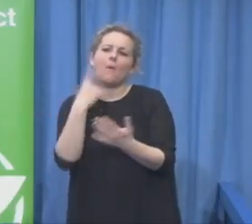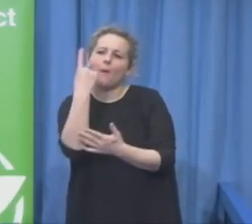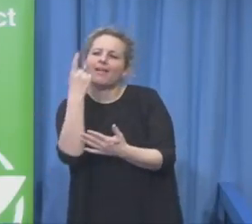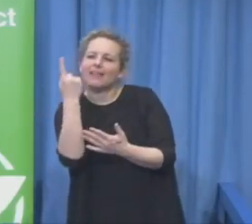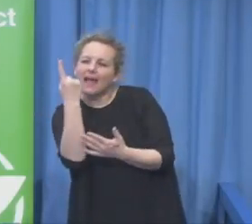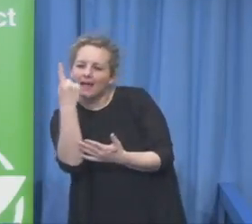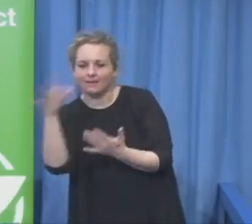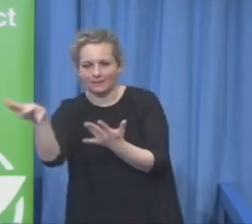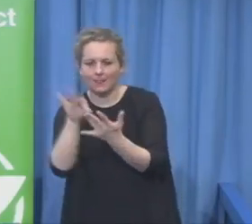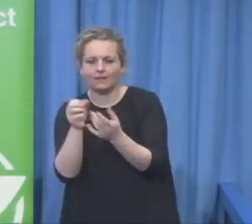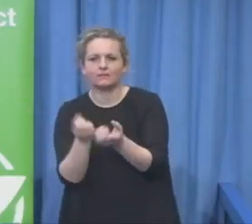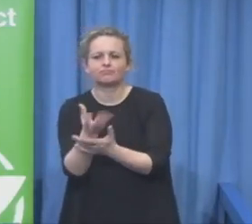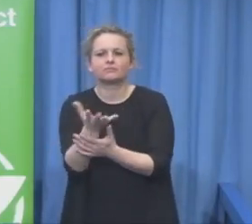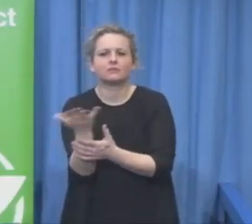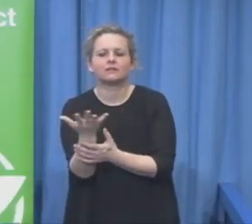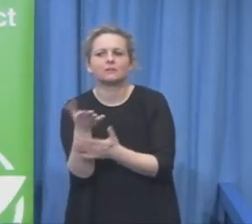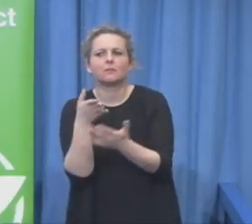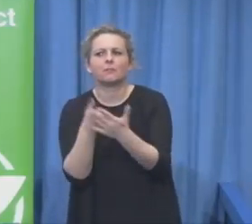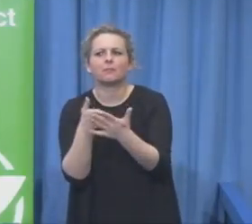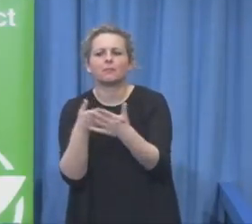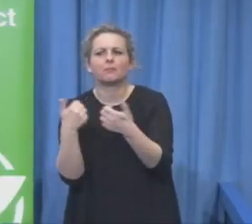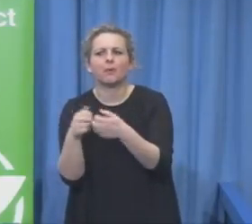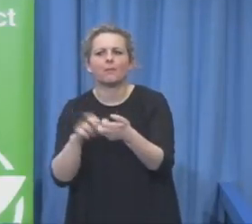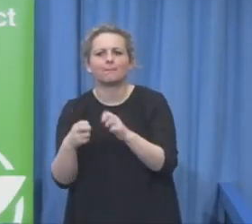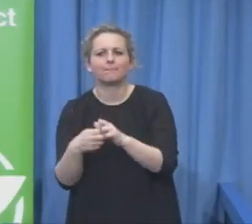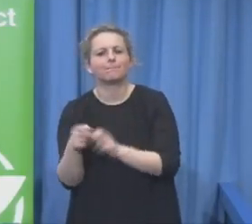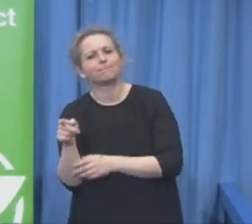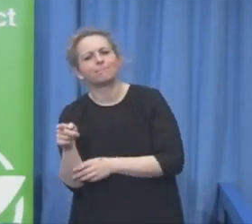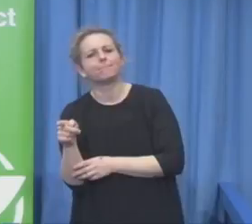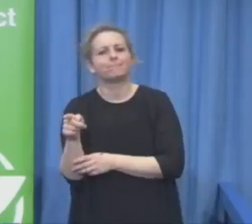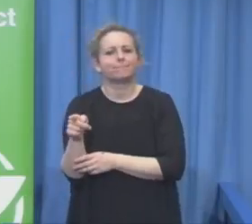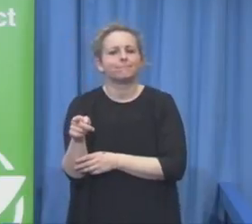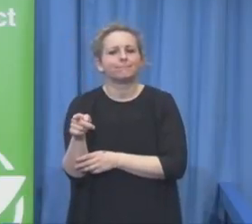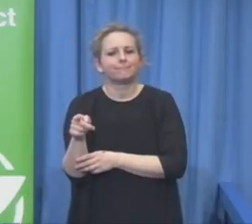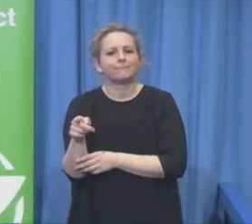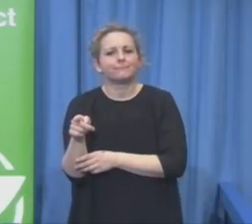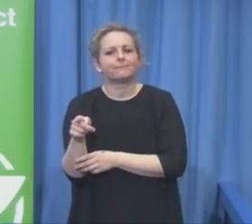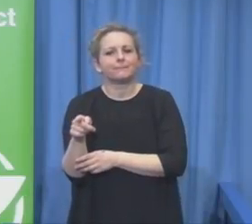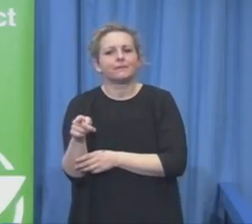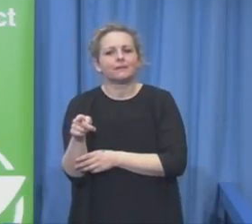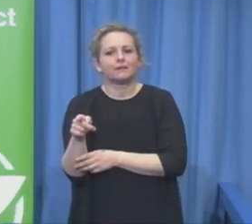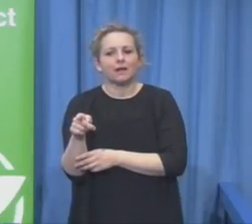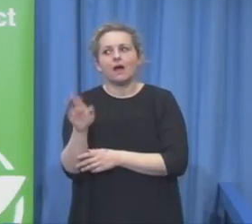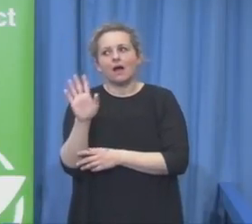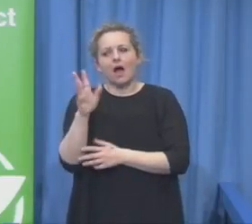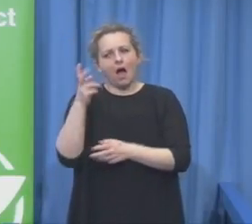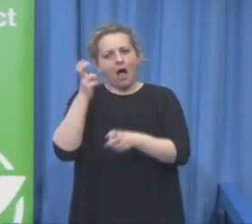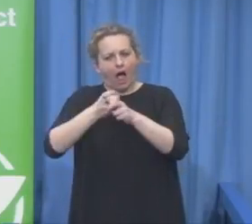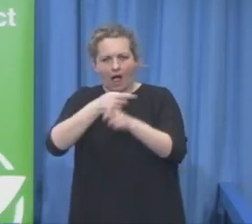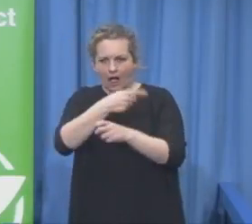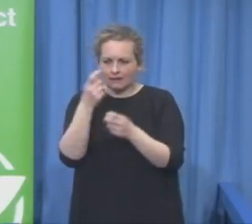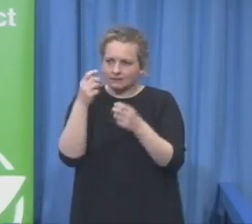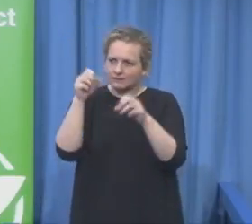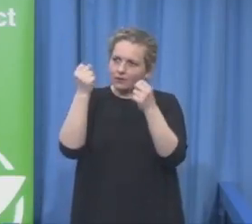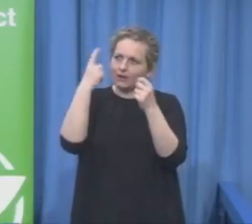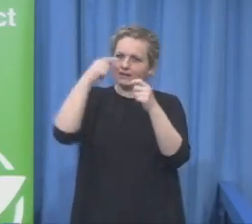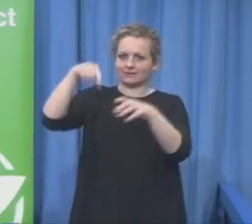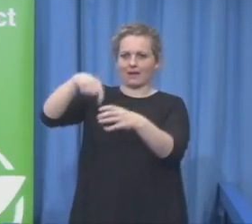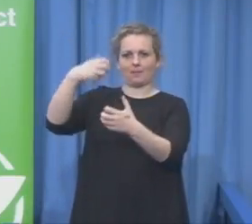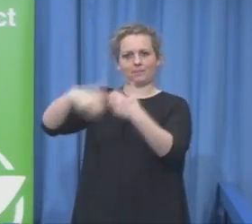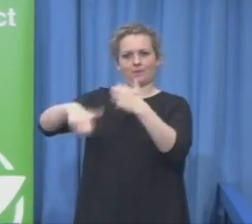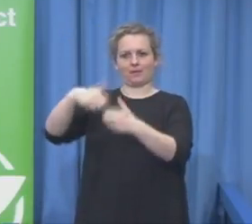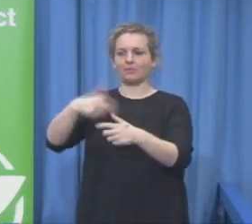so easy to understand, but I have experienced it in my company. It's the idea